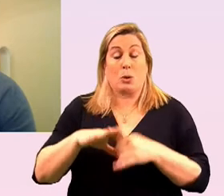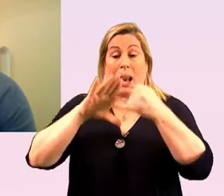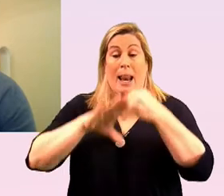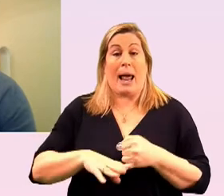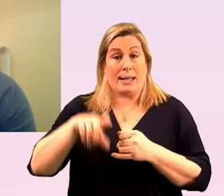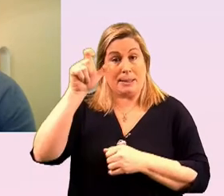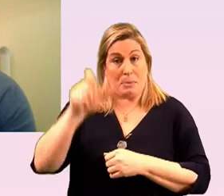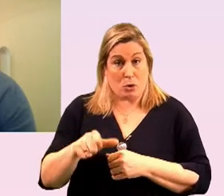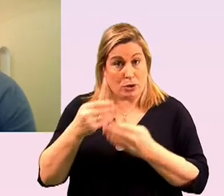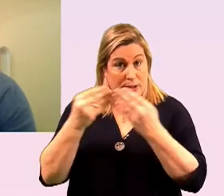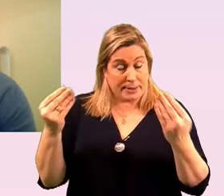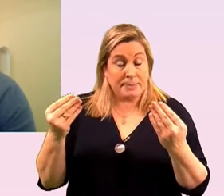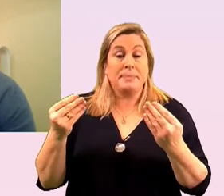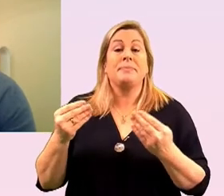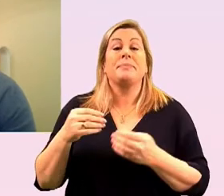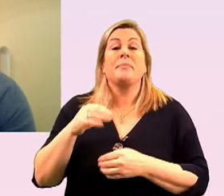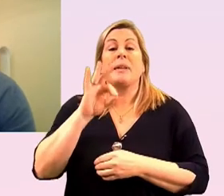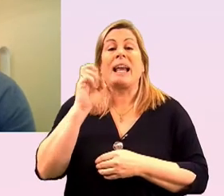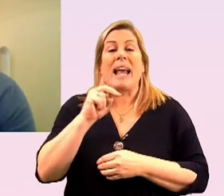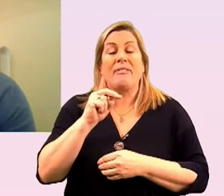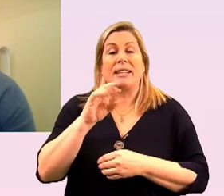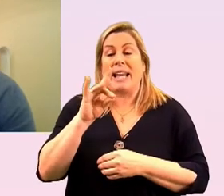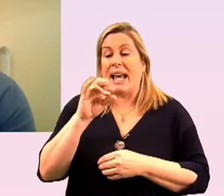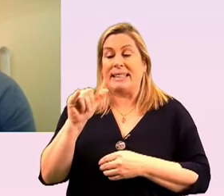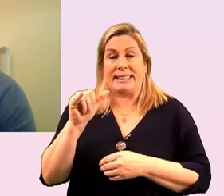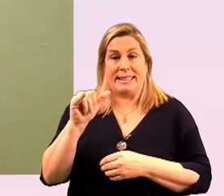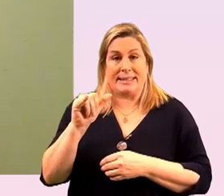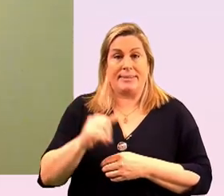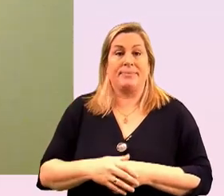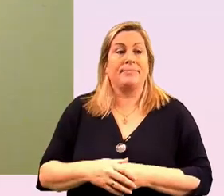panelist of this afternoon gavin hennessy you're very welcome